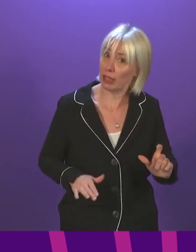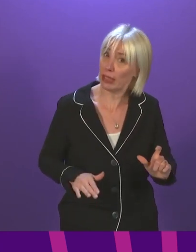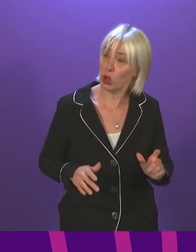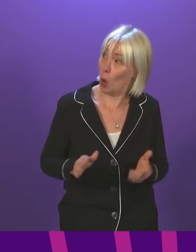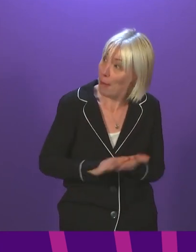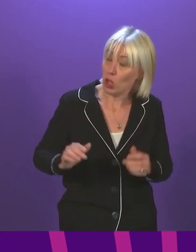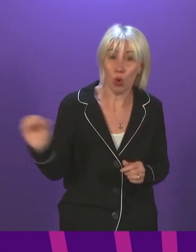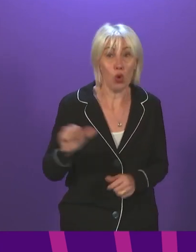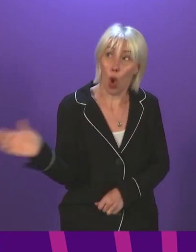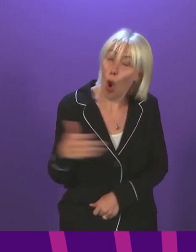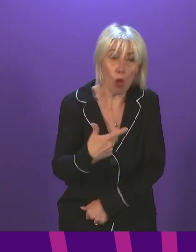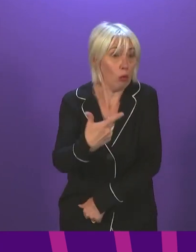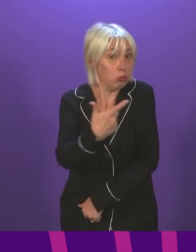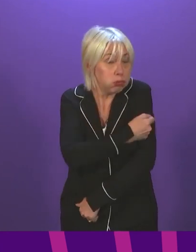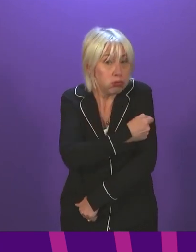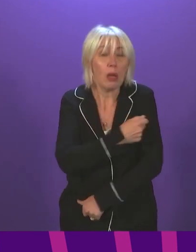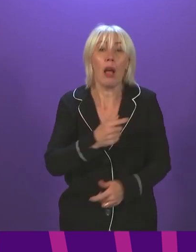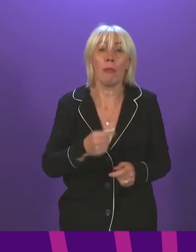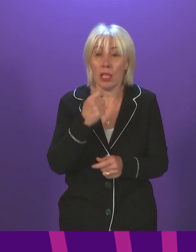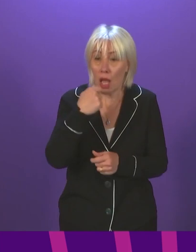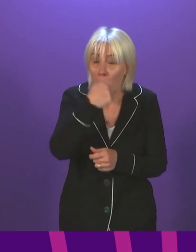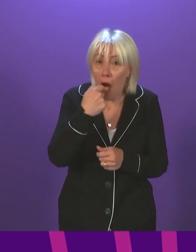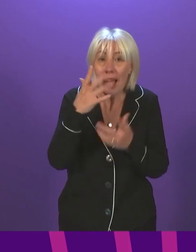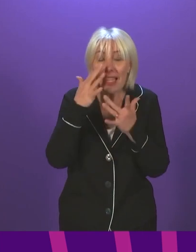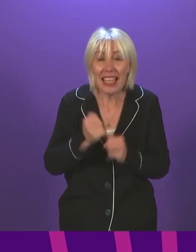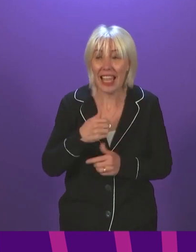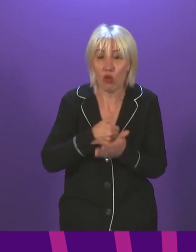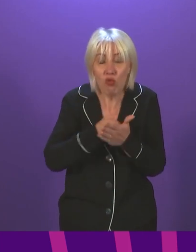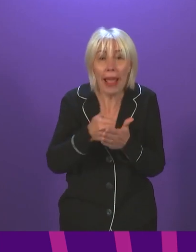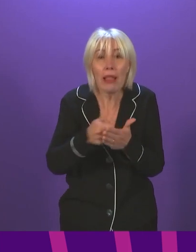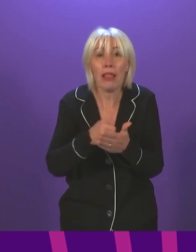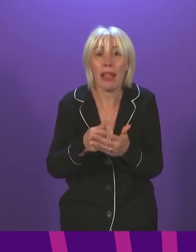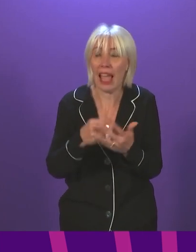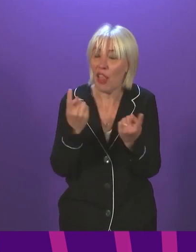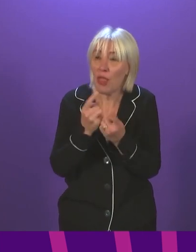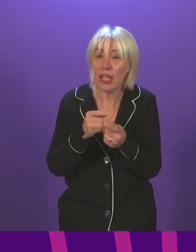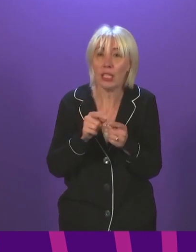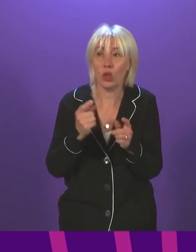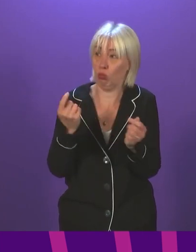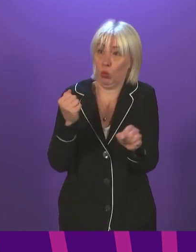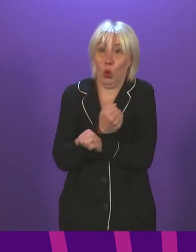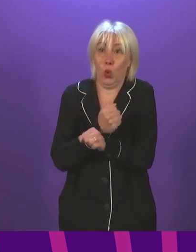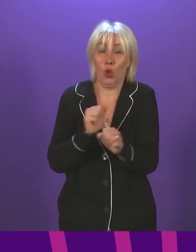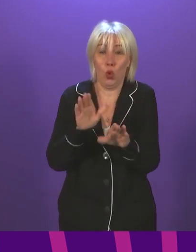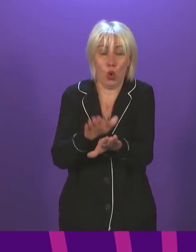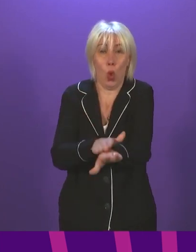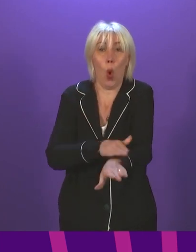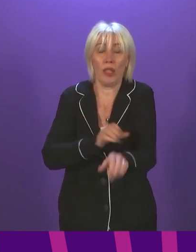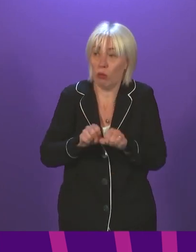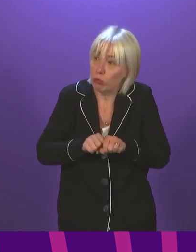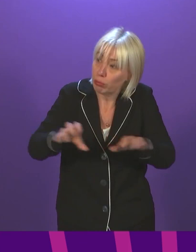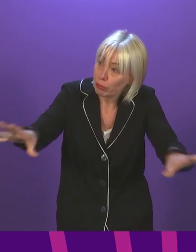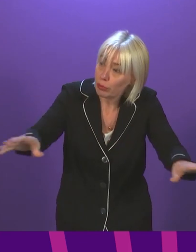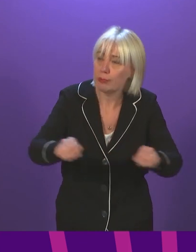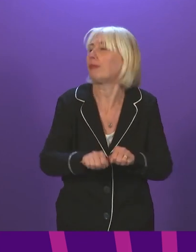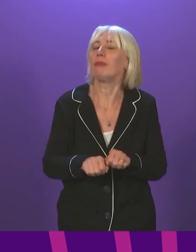incentive to get vaccinated, test regularly and take all the basic precautions that we know can slow down transmission. An additional reason for